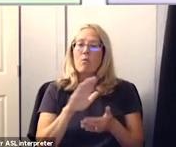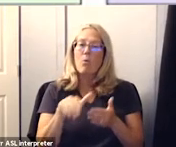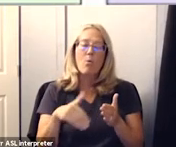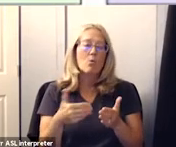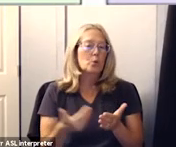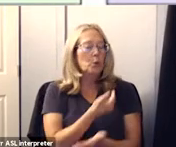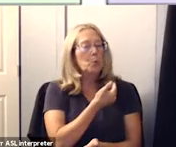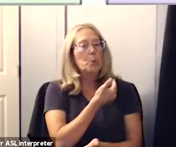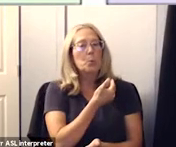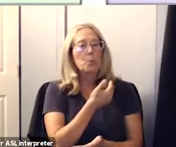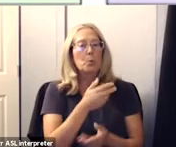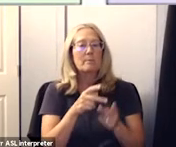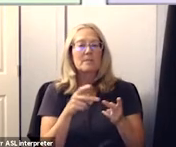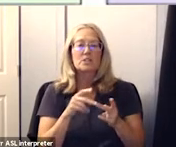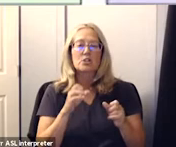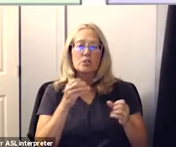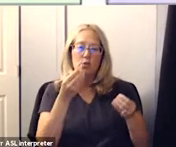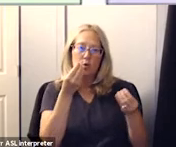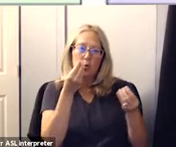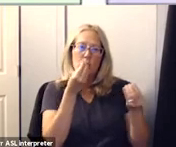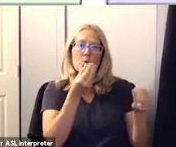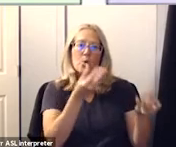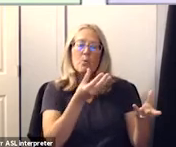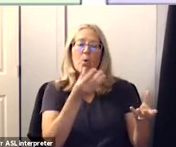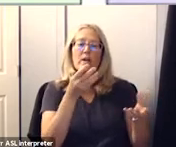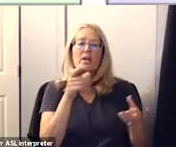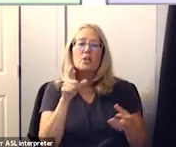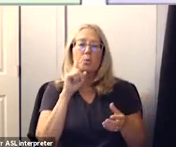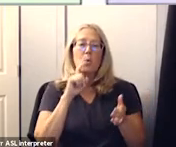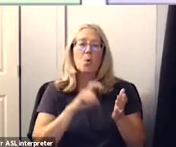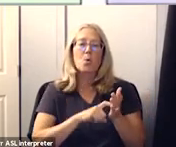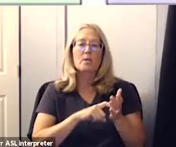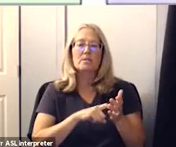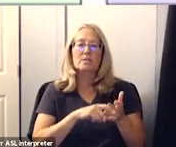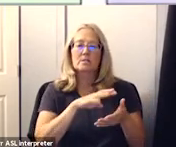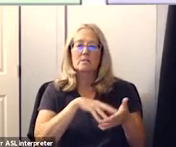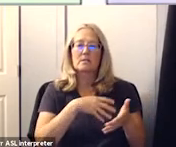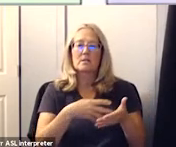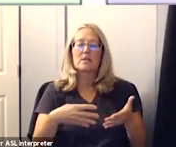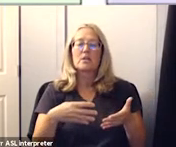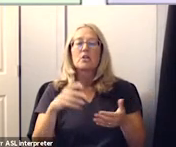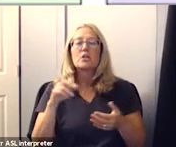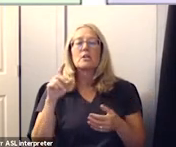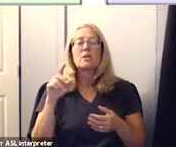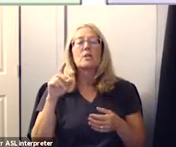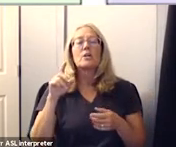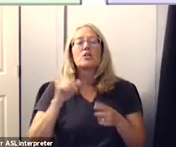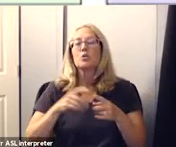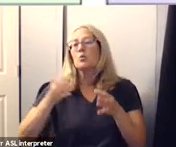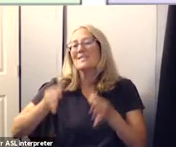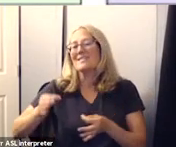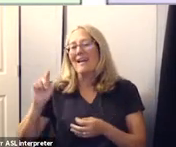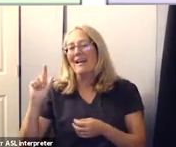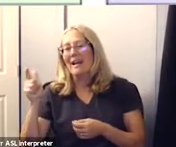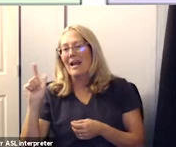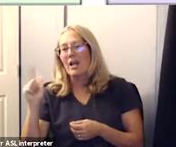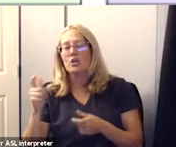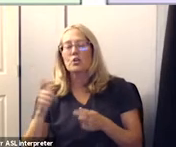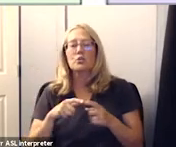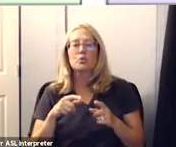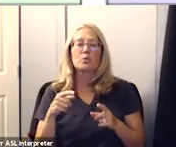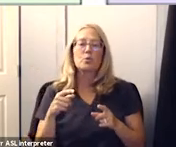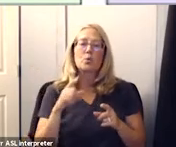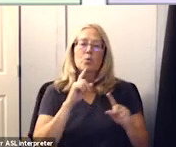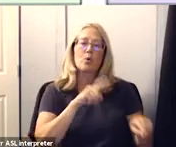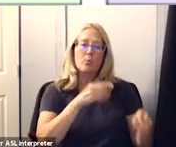positions they'll be reporting uh as you can see to the to be determined a director of school performance but in the meantime to mr steve